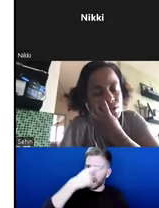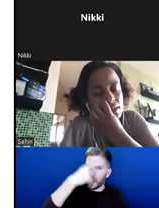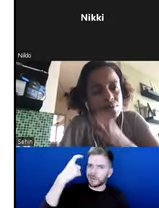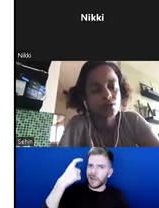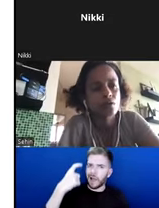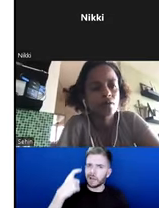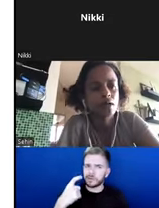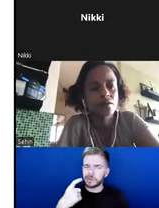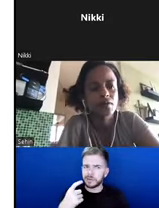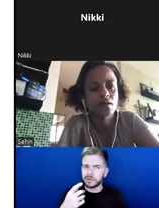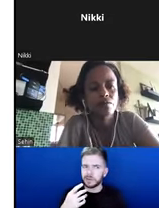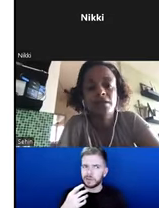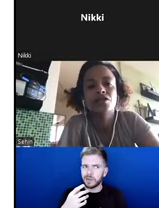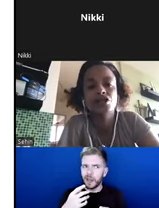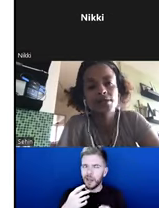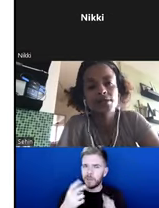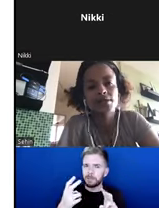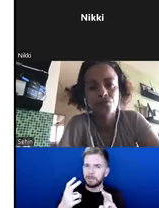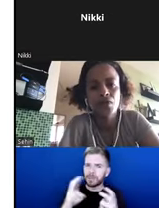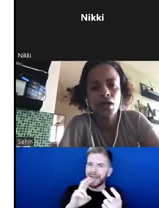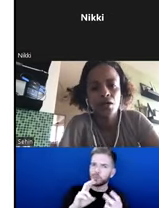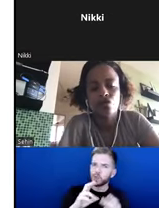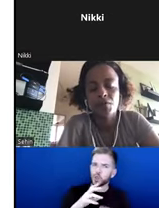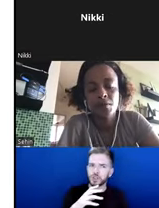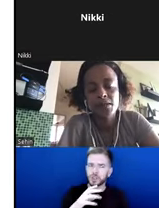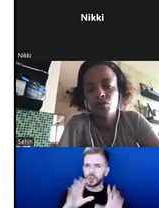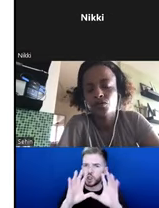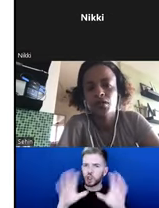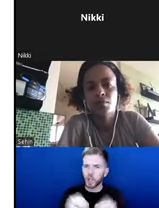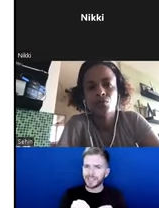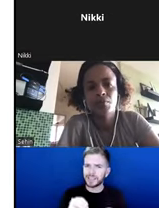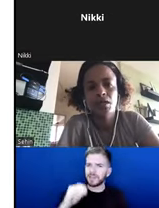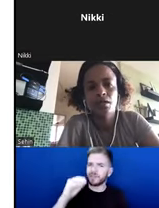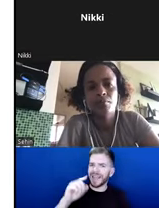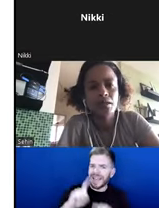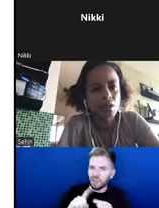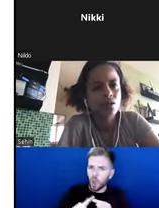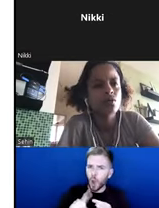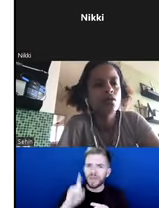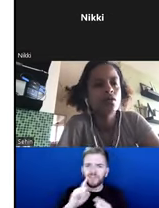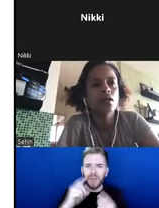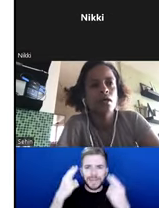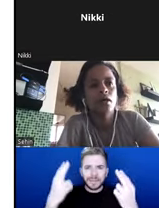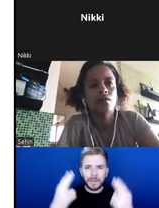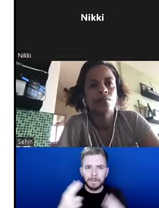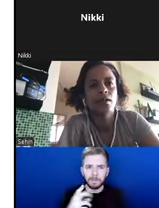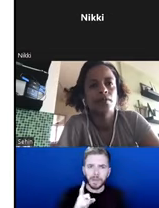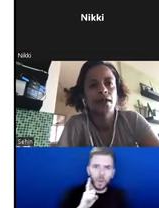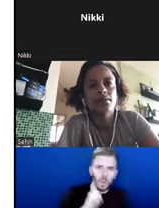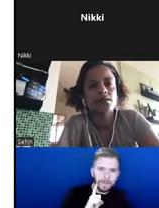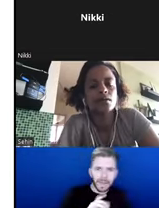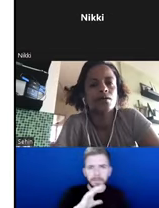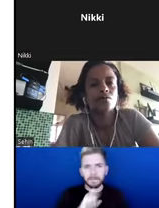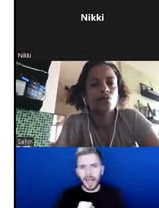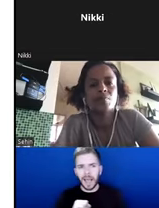percepts or kind of the really the genesis of Ethiopian feminism. He was talking about women and men being equal and